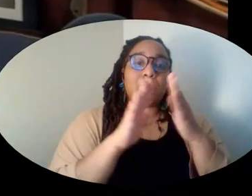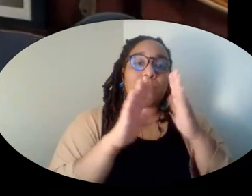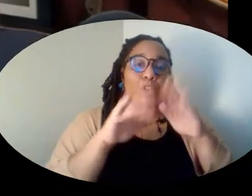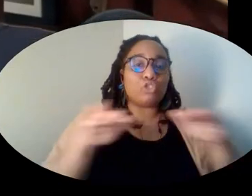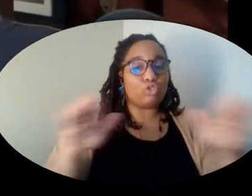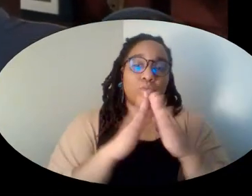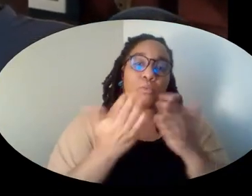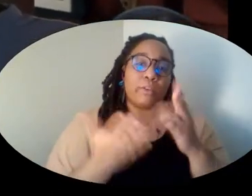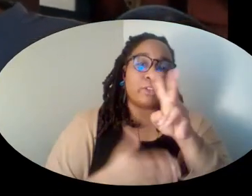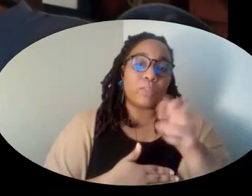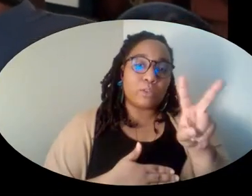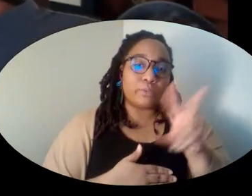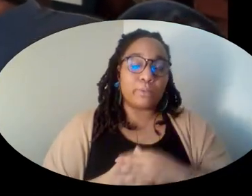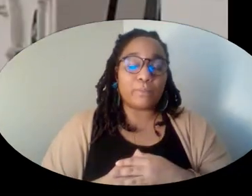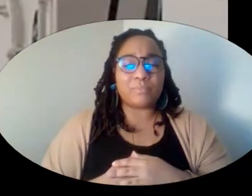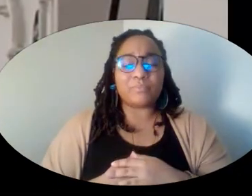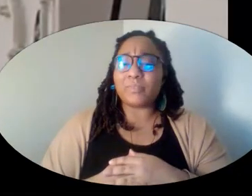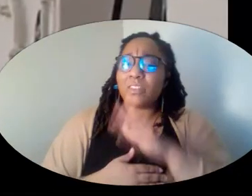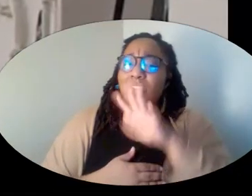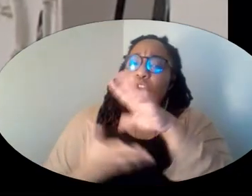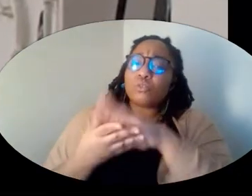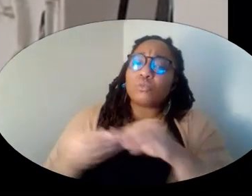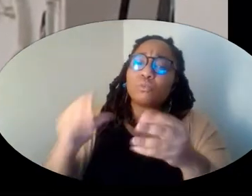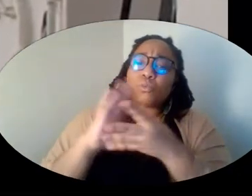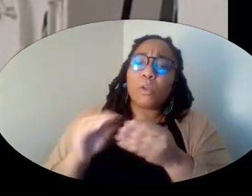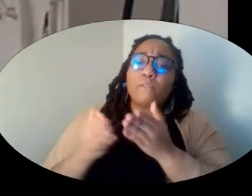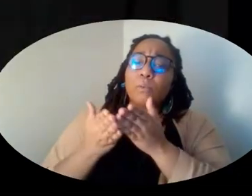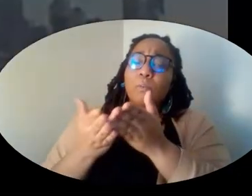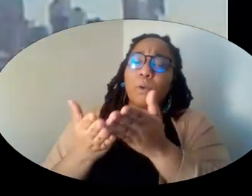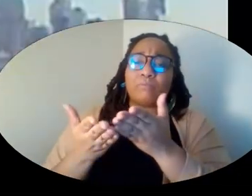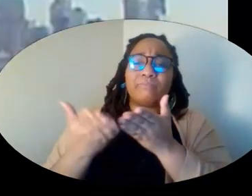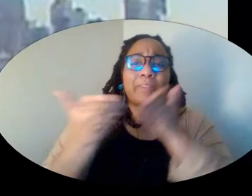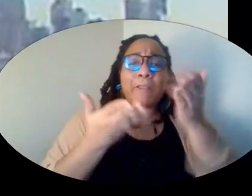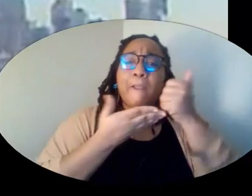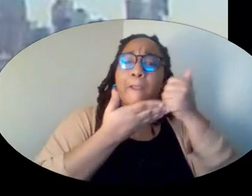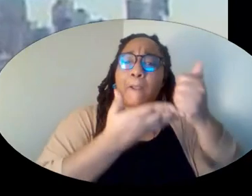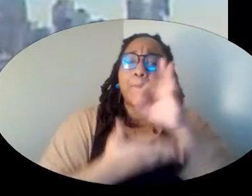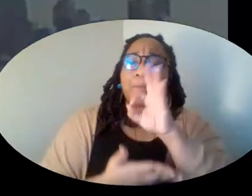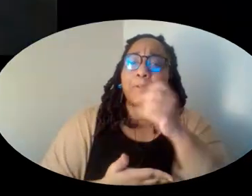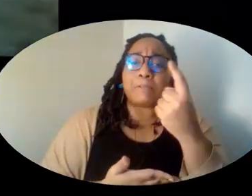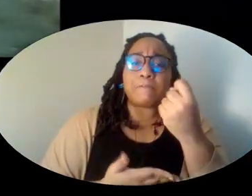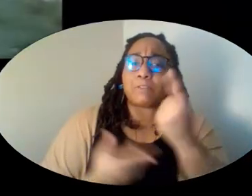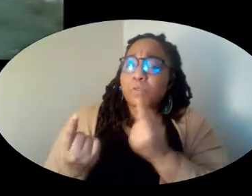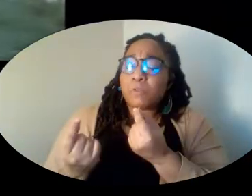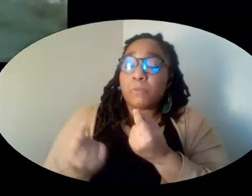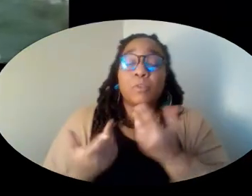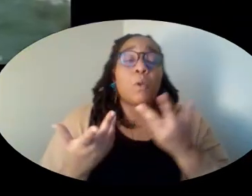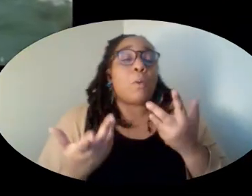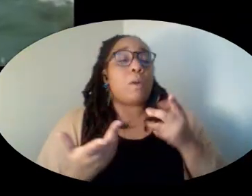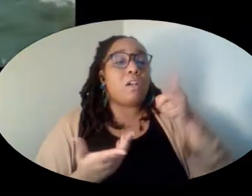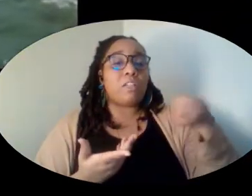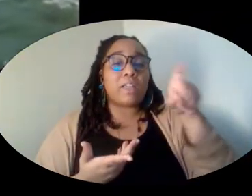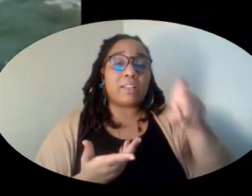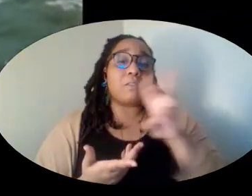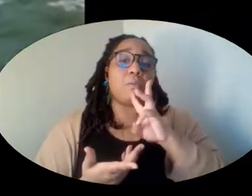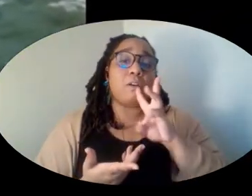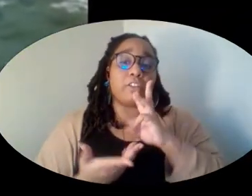Tell briefly the story of the Harvey as he's pressed into service at 9-11. They needed water, and this